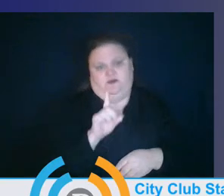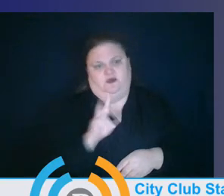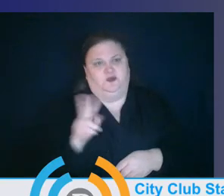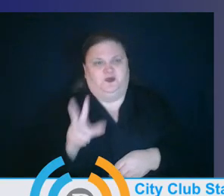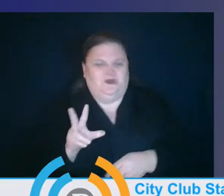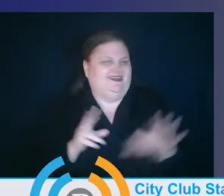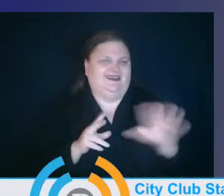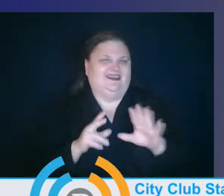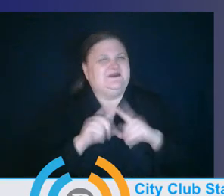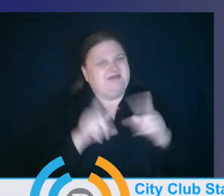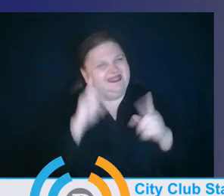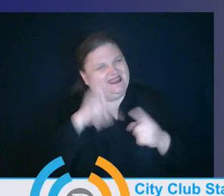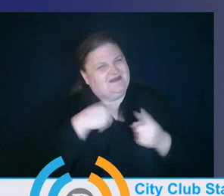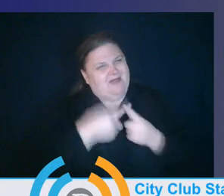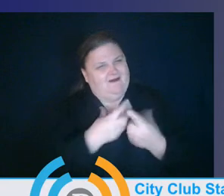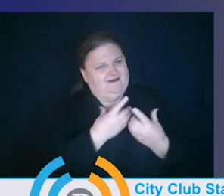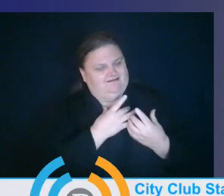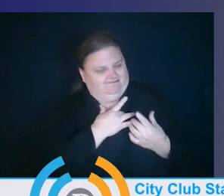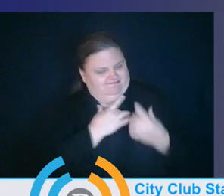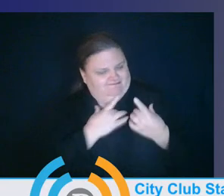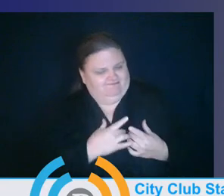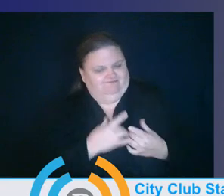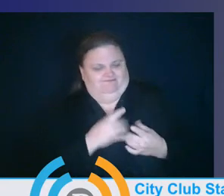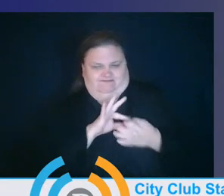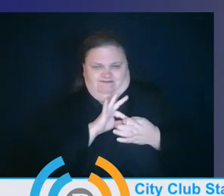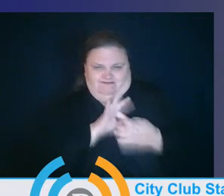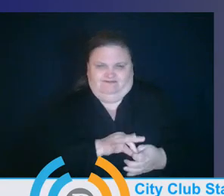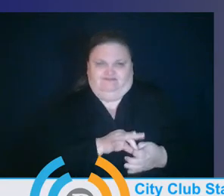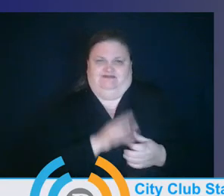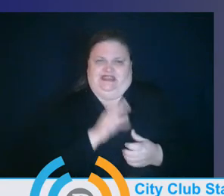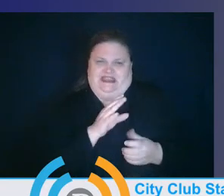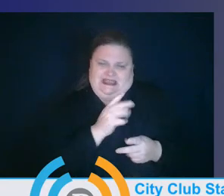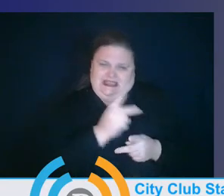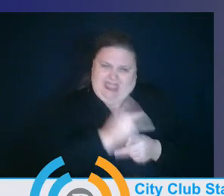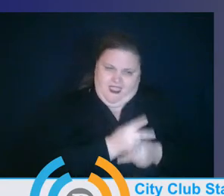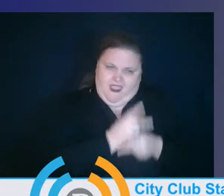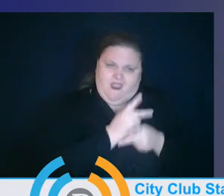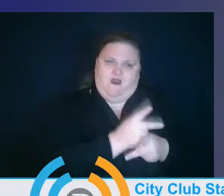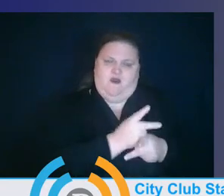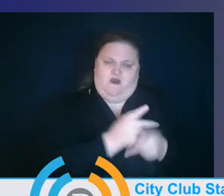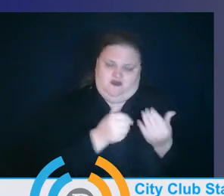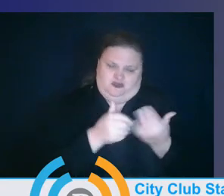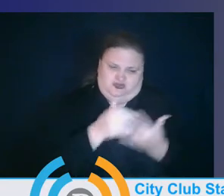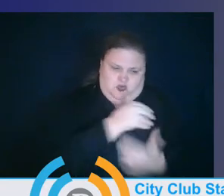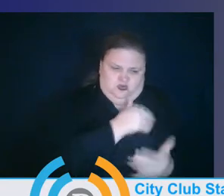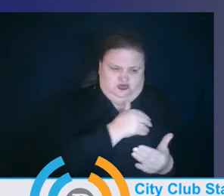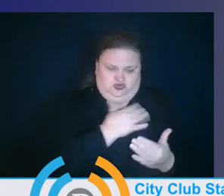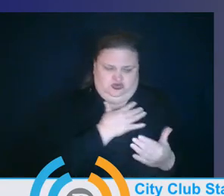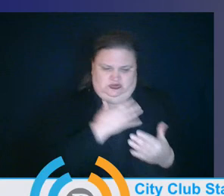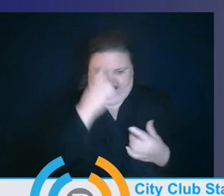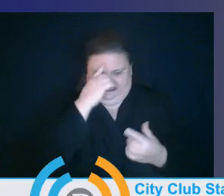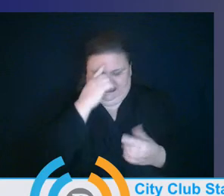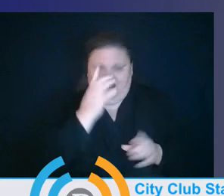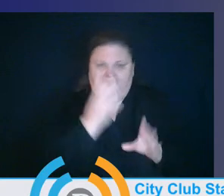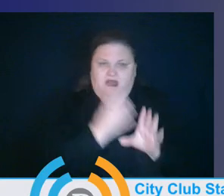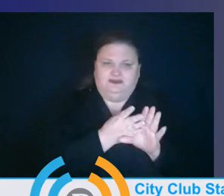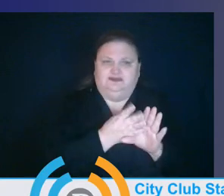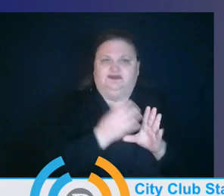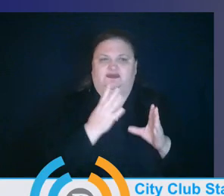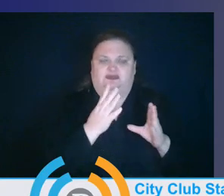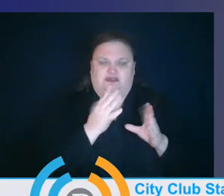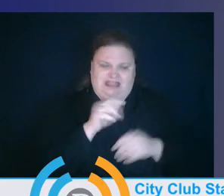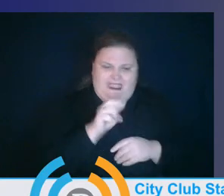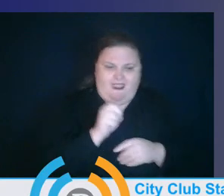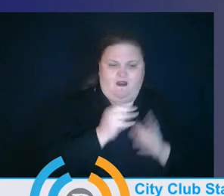about partnership with families, children's holistic development as being a continuum birth through the K-12 system and both